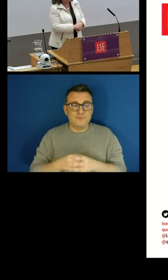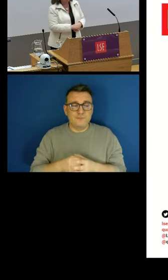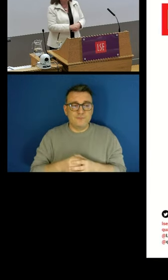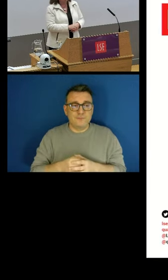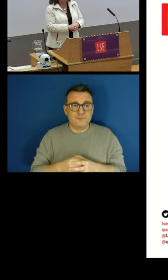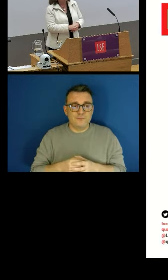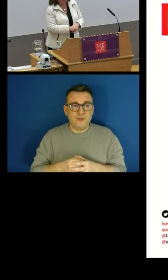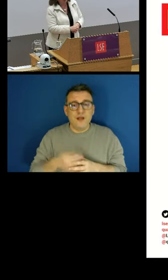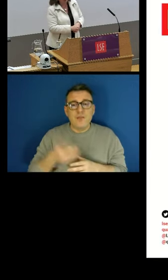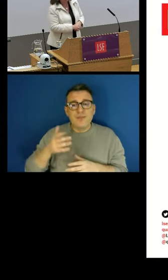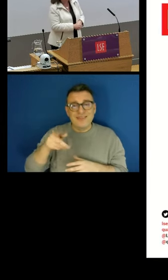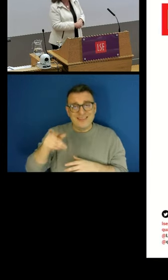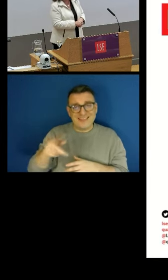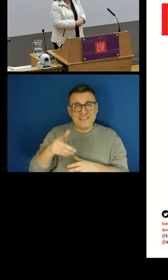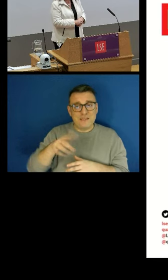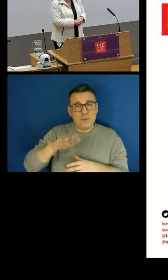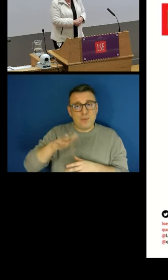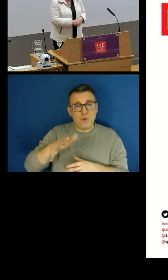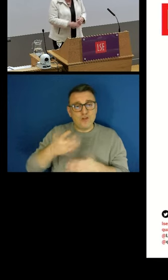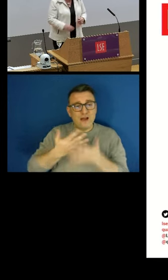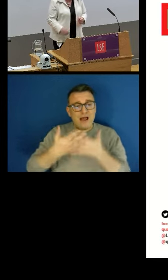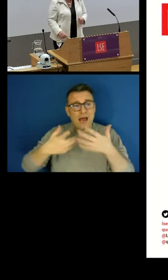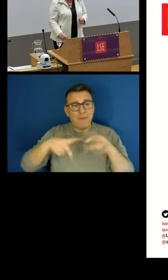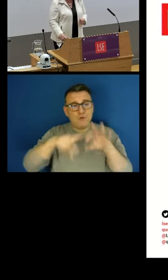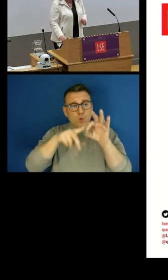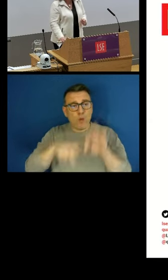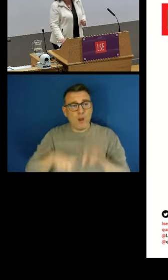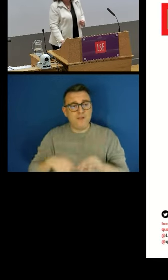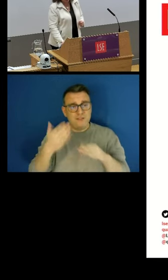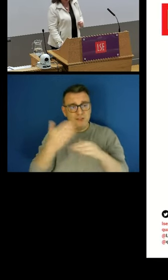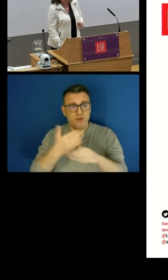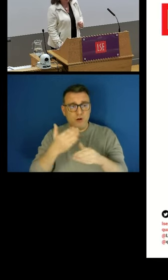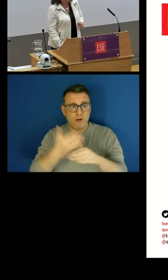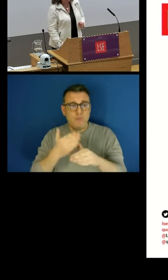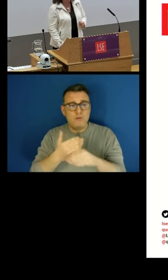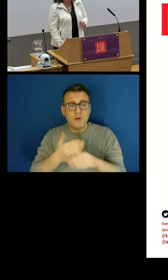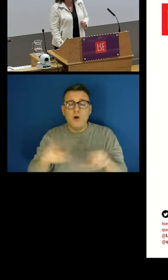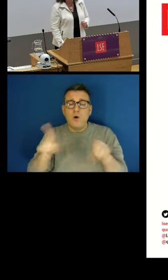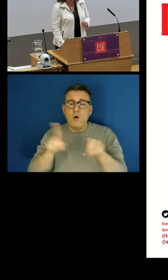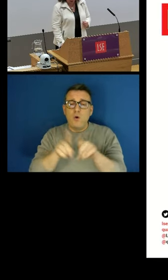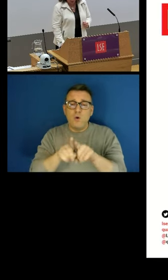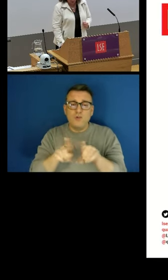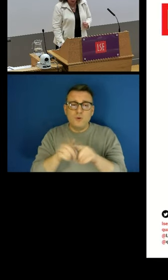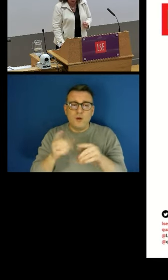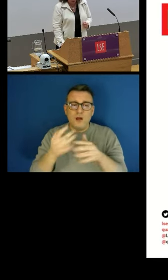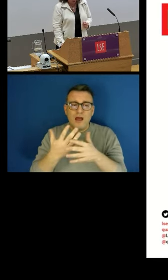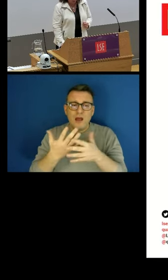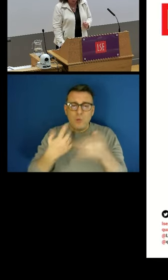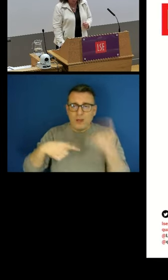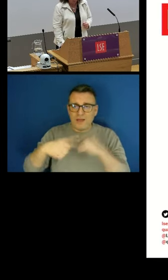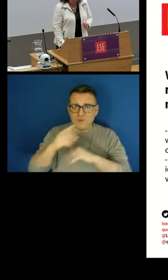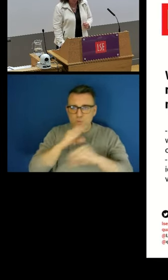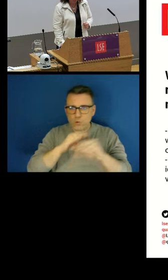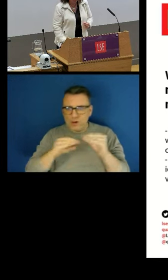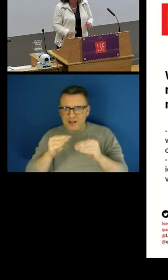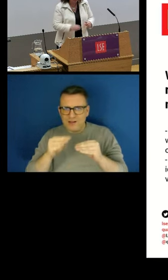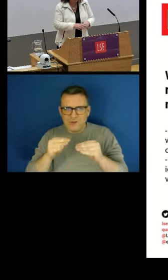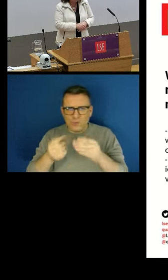of poor quality employment in each region. And then, of course, what we have to do is figure out what's going on and why.